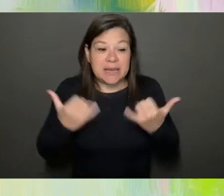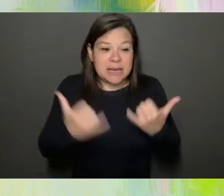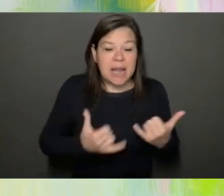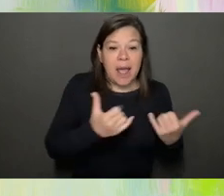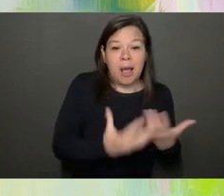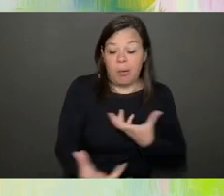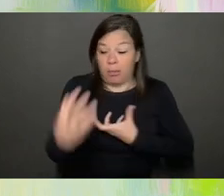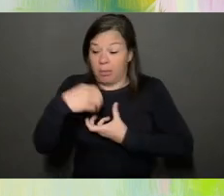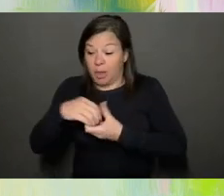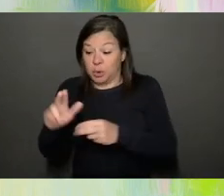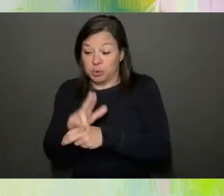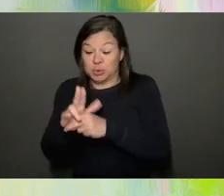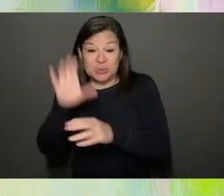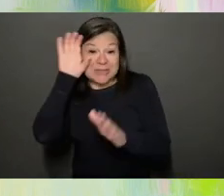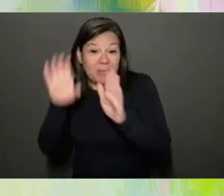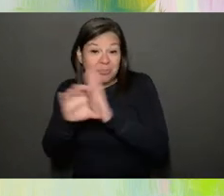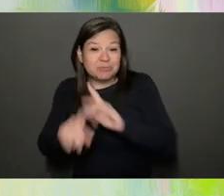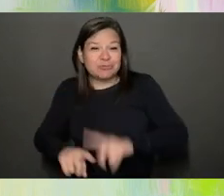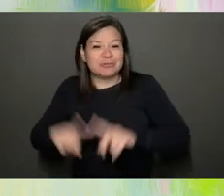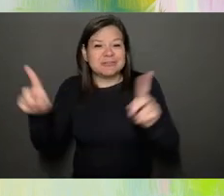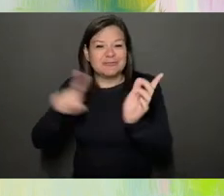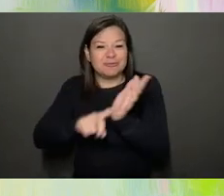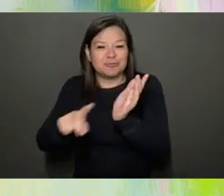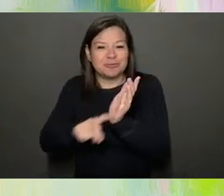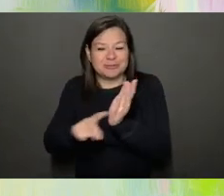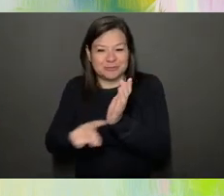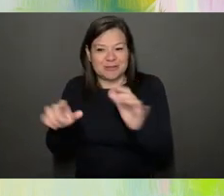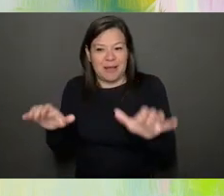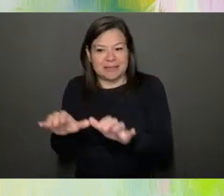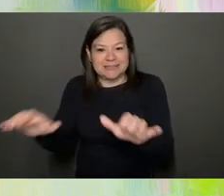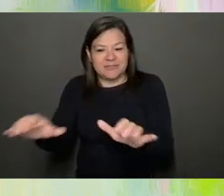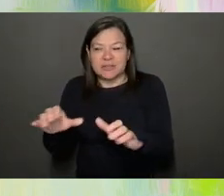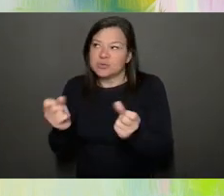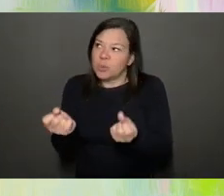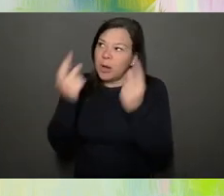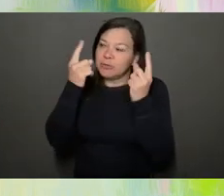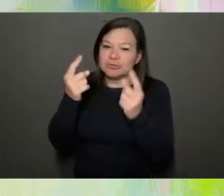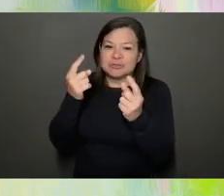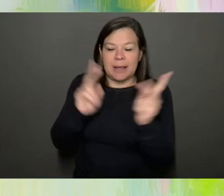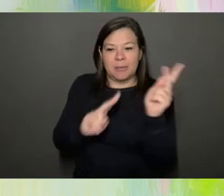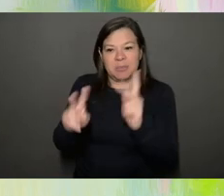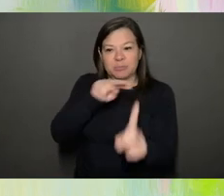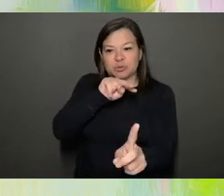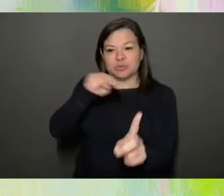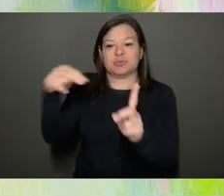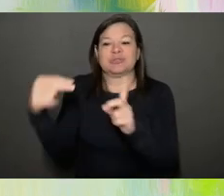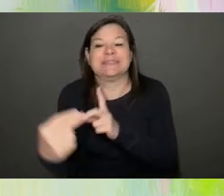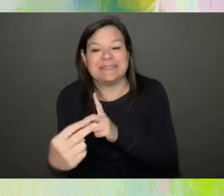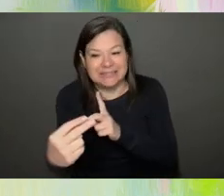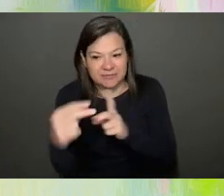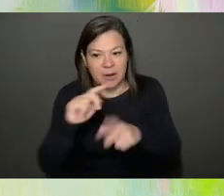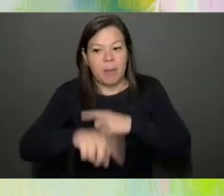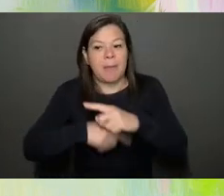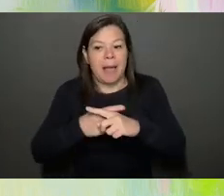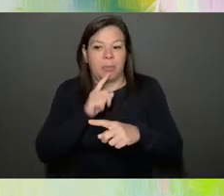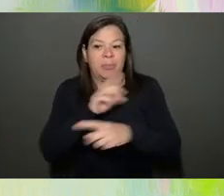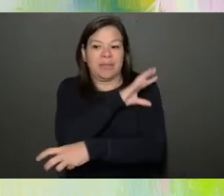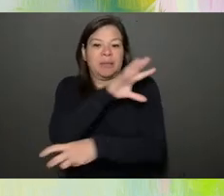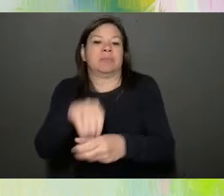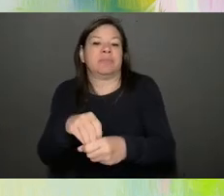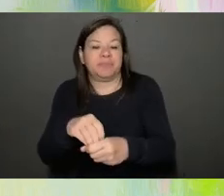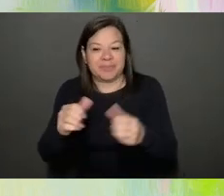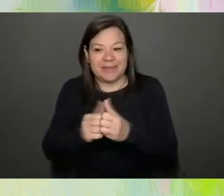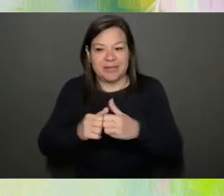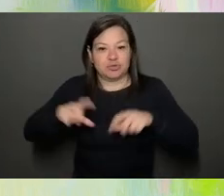research project to learn more about how people perceive being asked to be in a clinical trial. So I think maybe